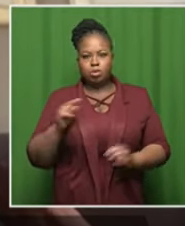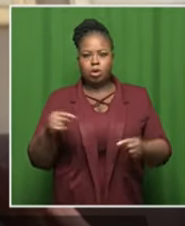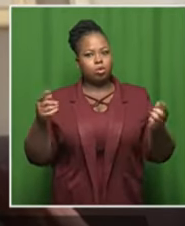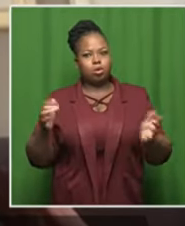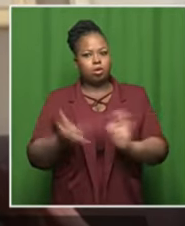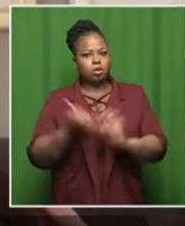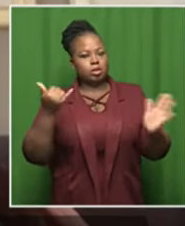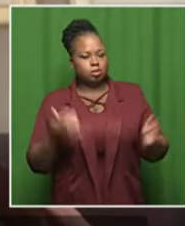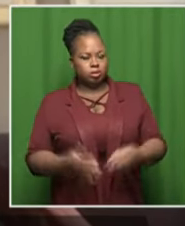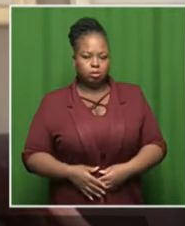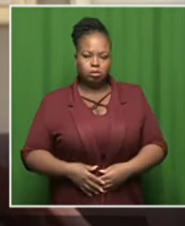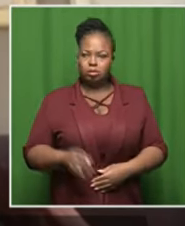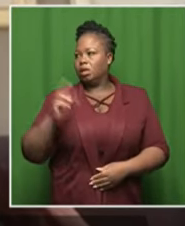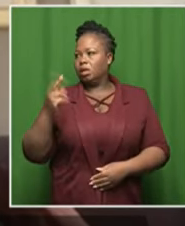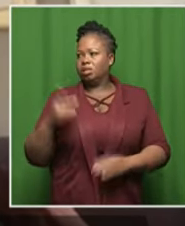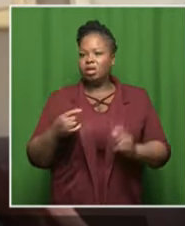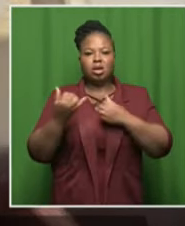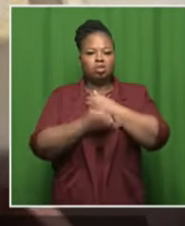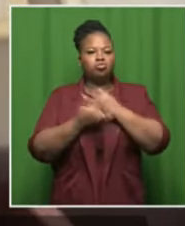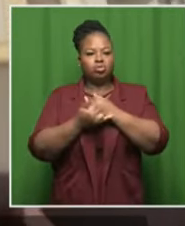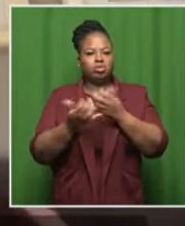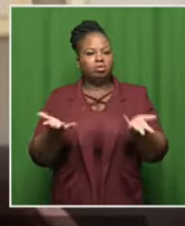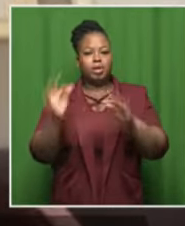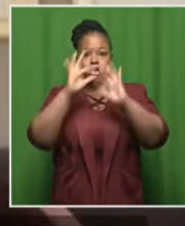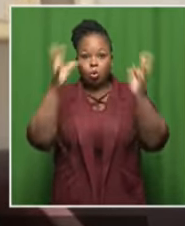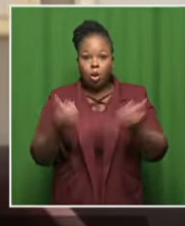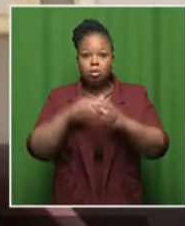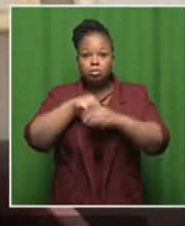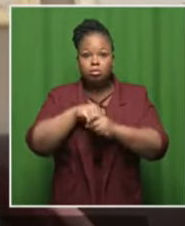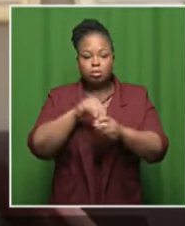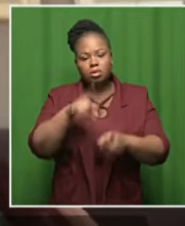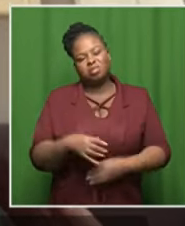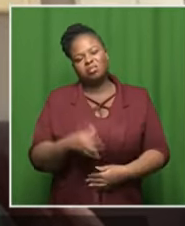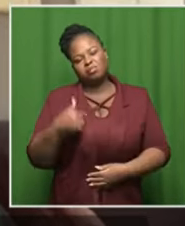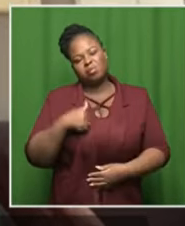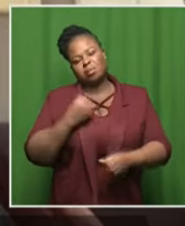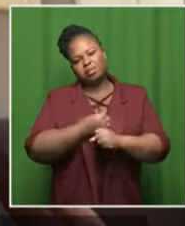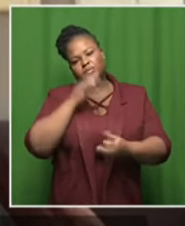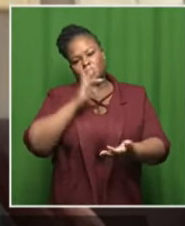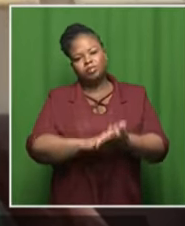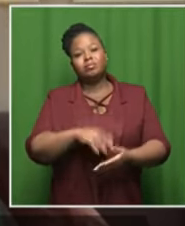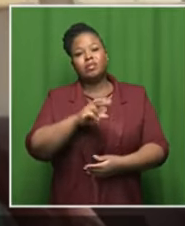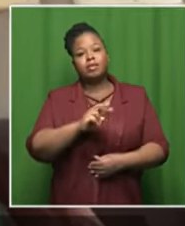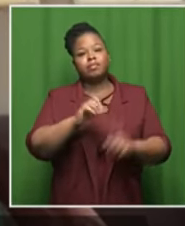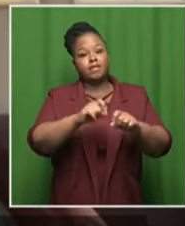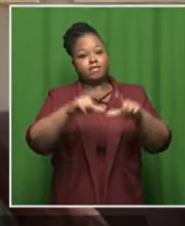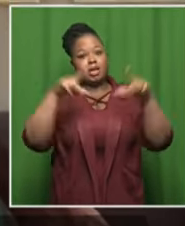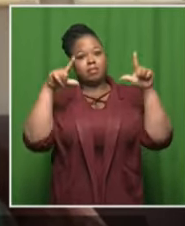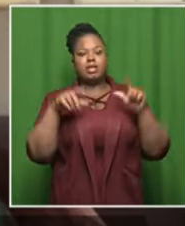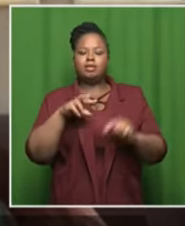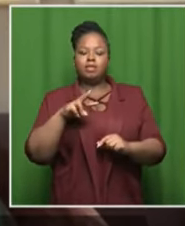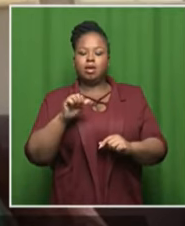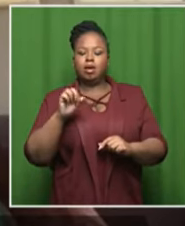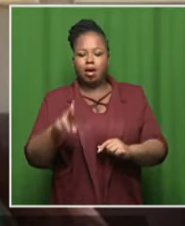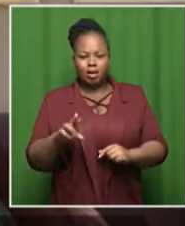be like a obscure country not being part of the world calendar so if i make a promise i keep it then the issue of the var that everybody's